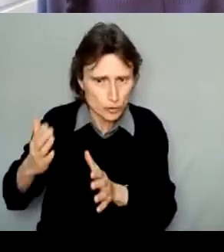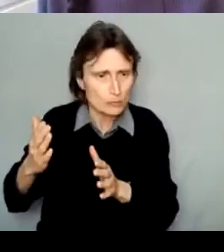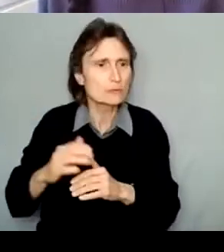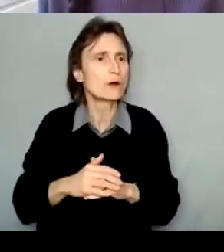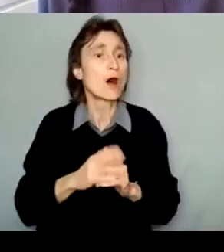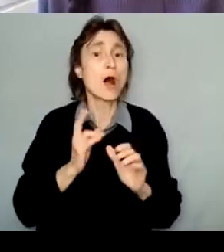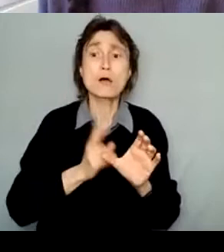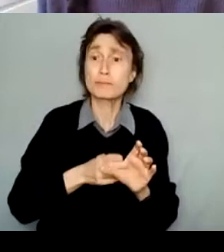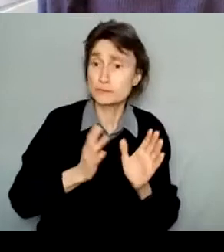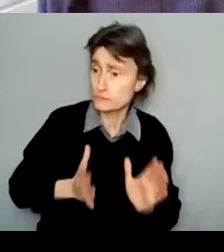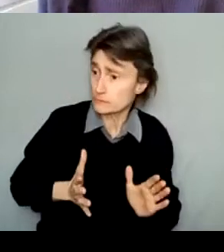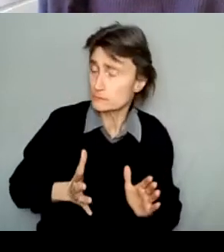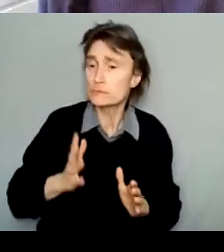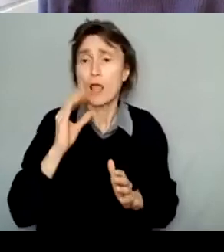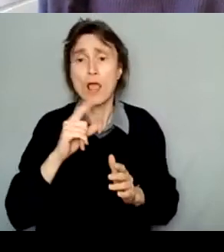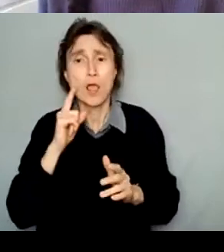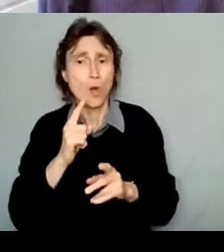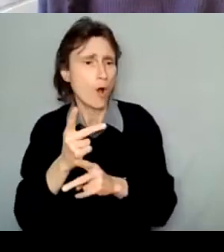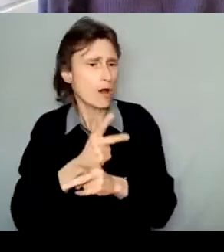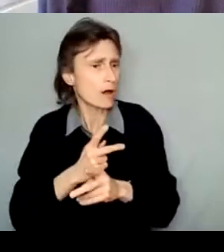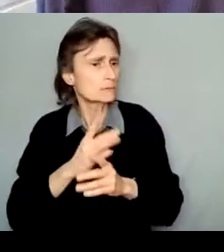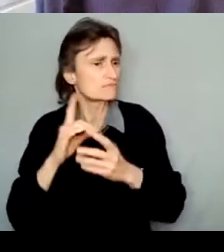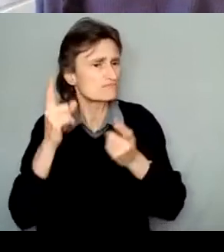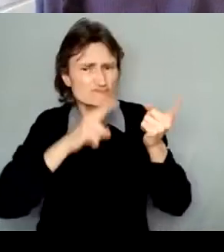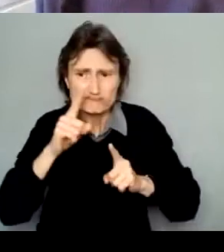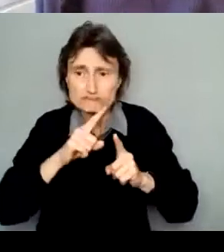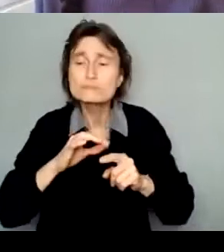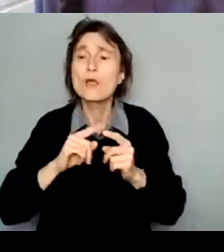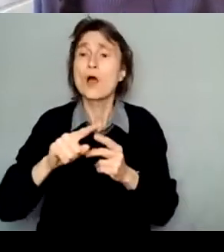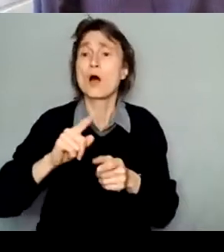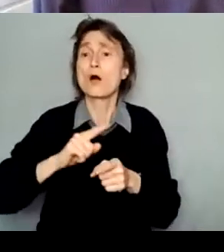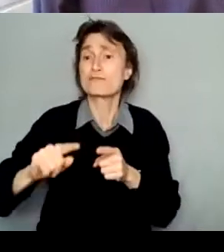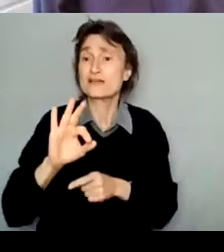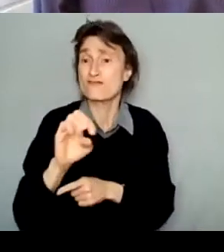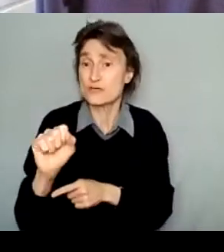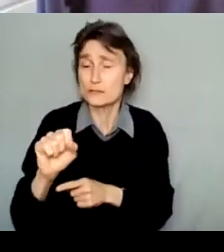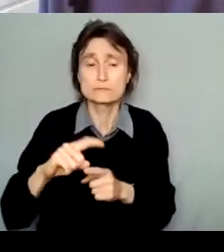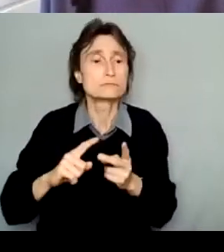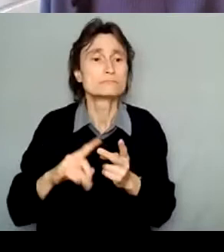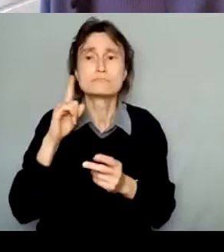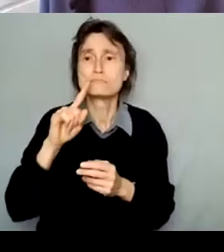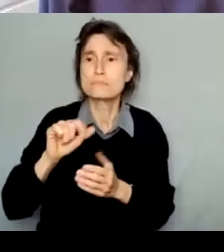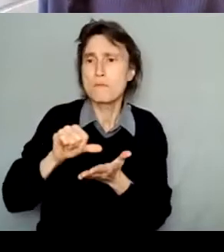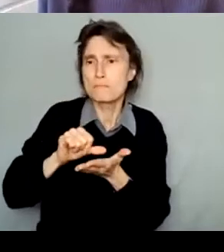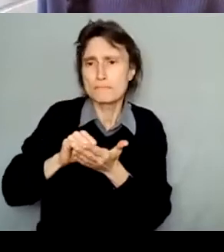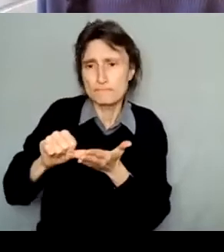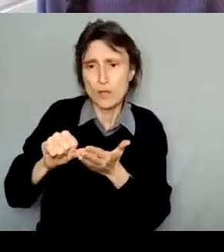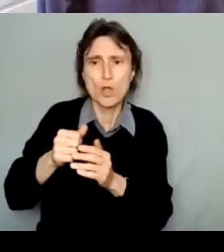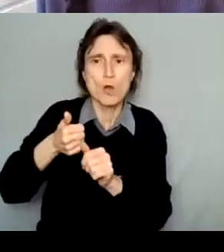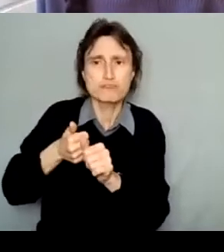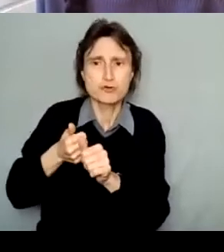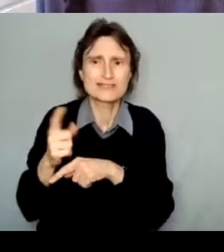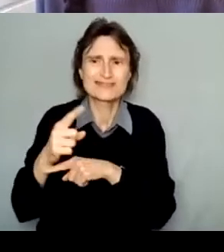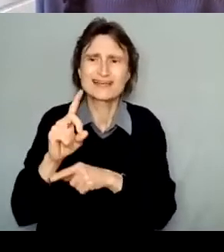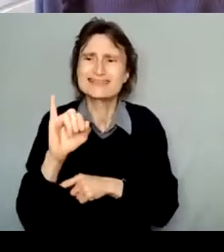Artist fees, professional fees, per diems, and subsistence are all eligible expenses through this